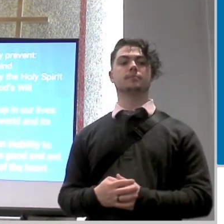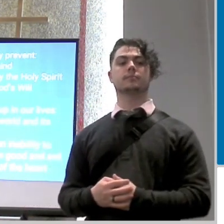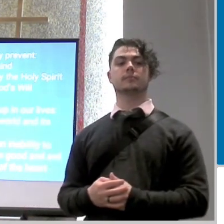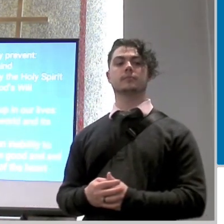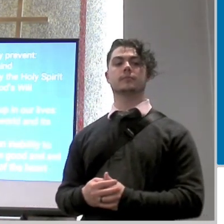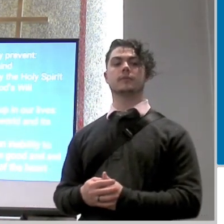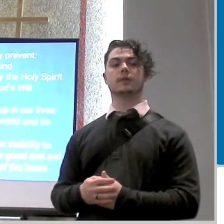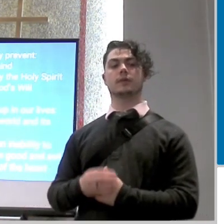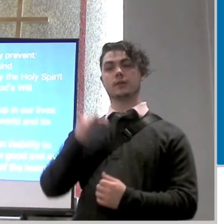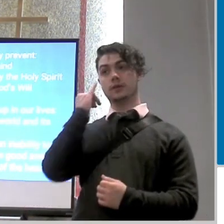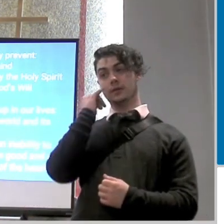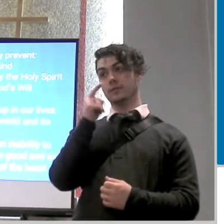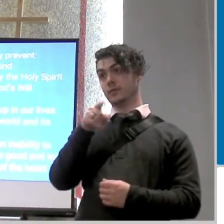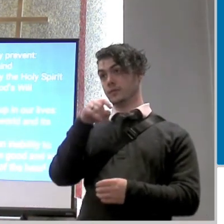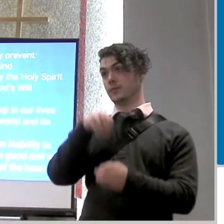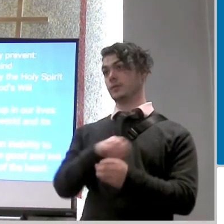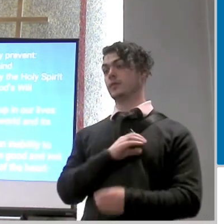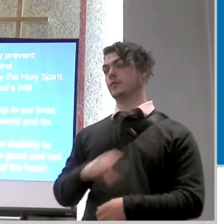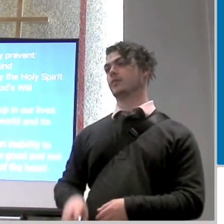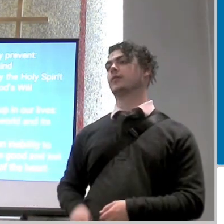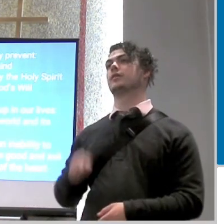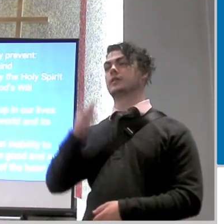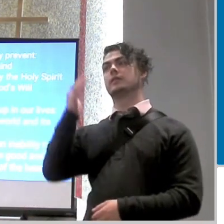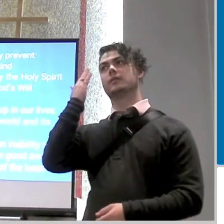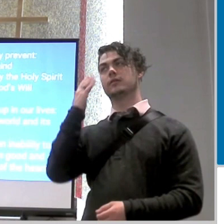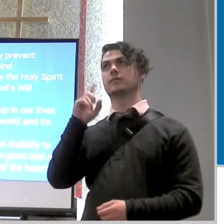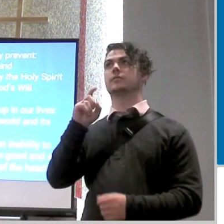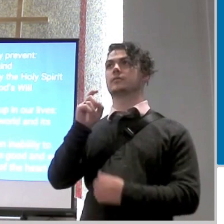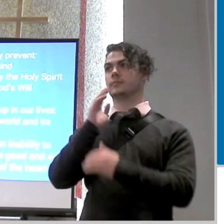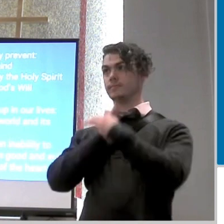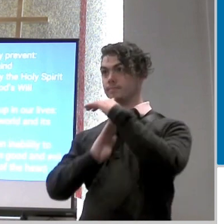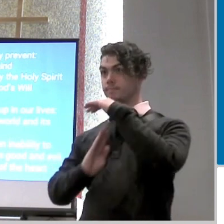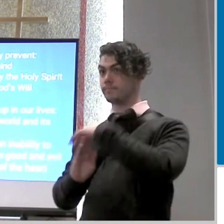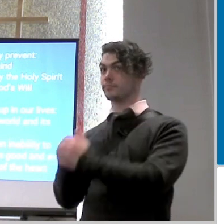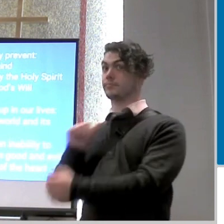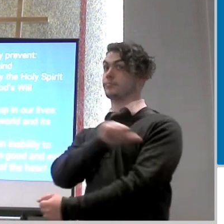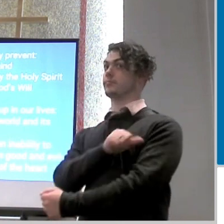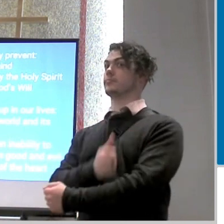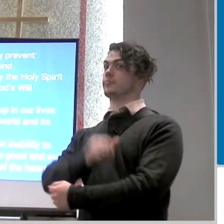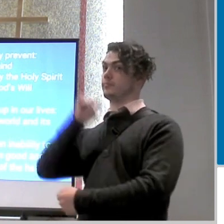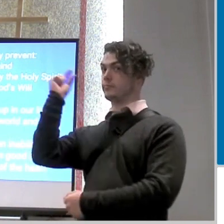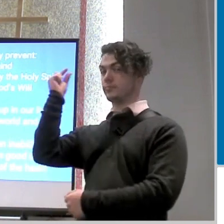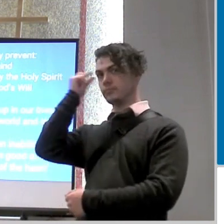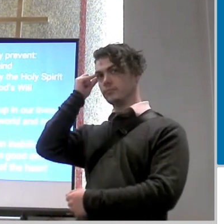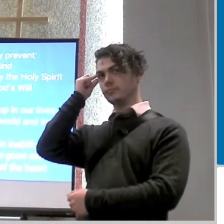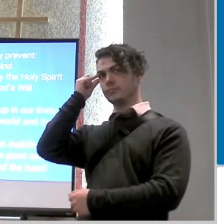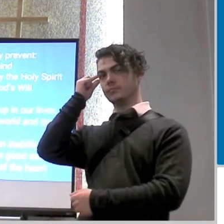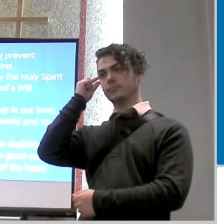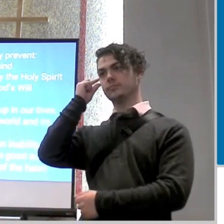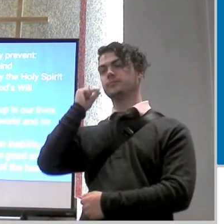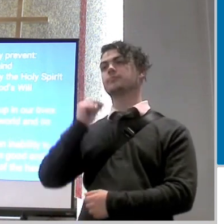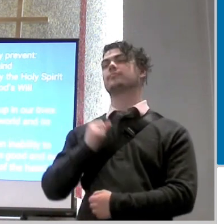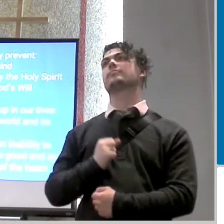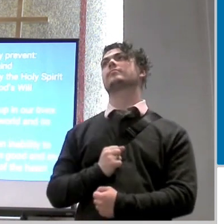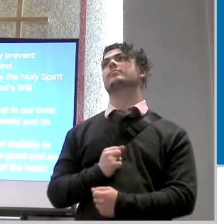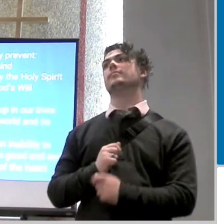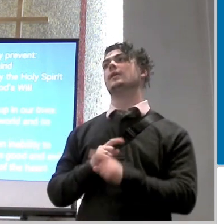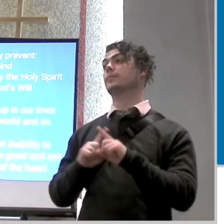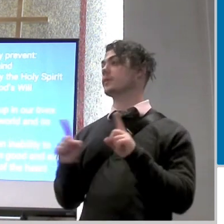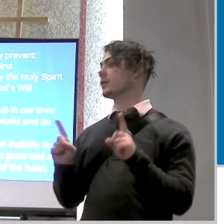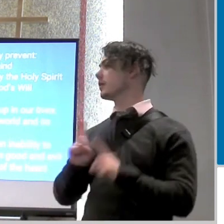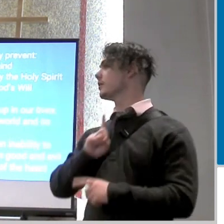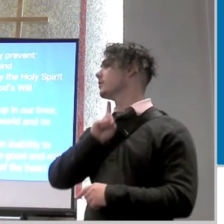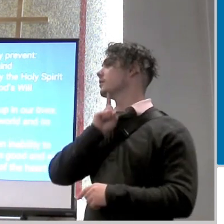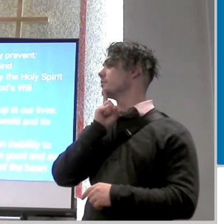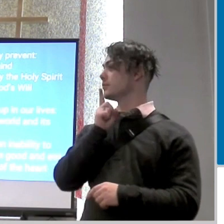we're in christ we know that we are to submit to the governing authorities and yet i'm sure that somebody in the room